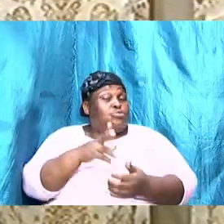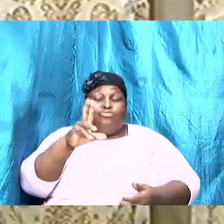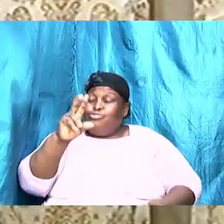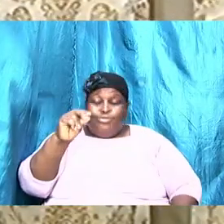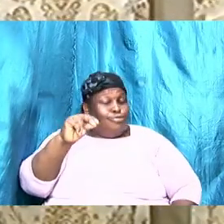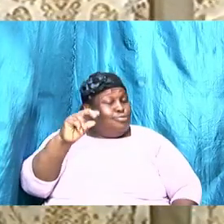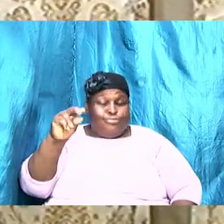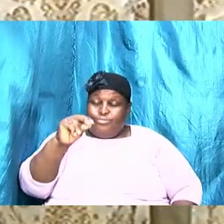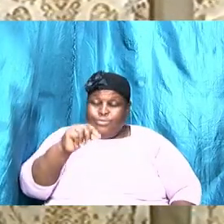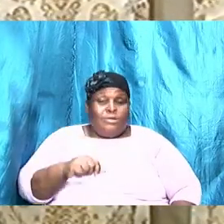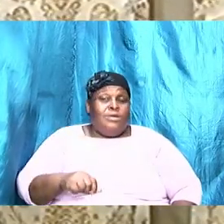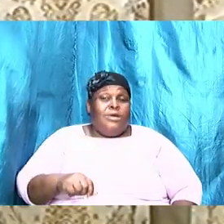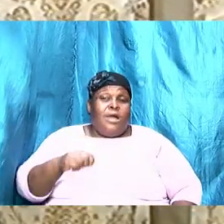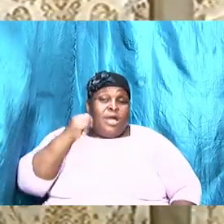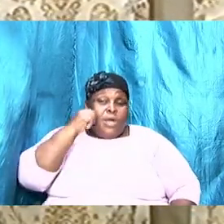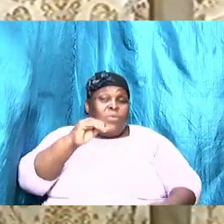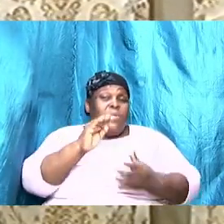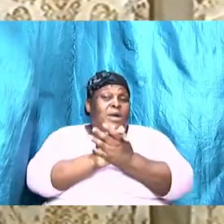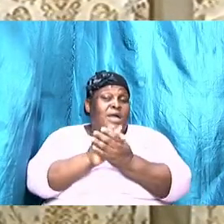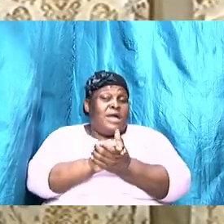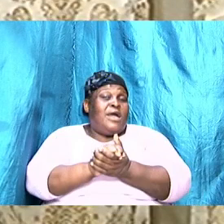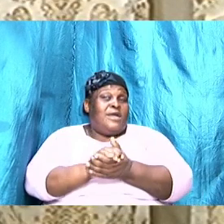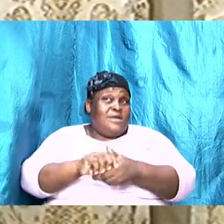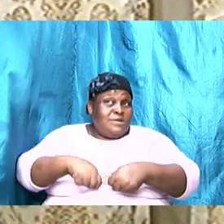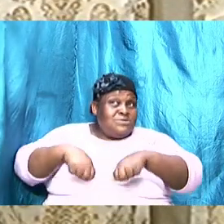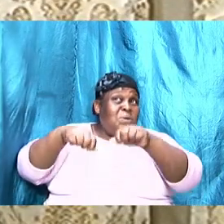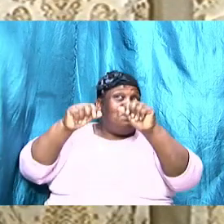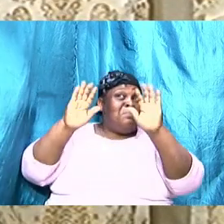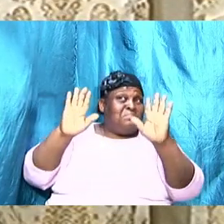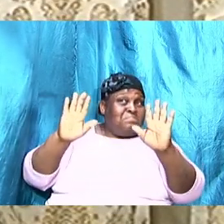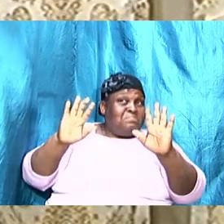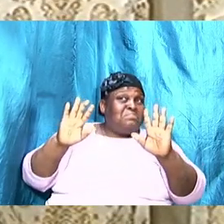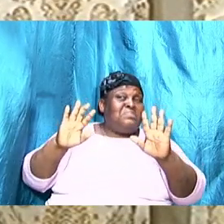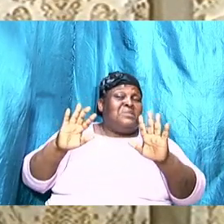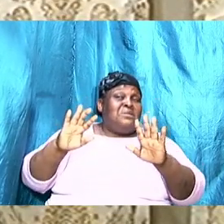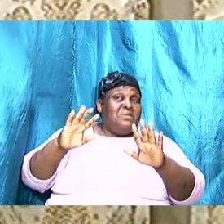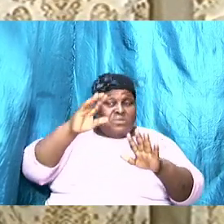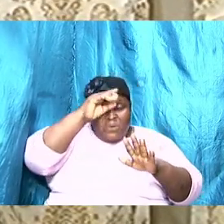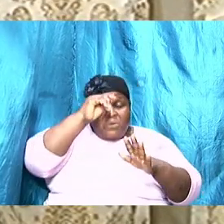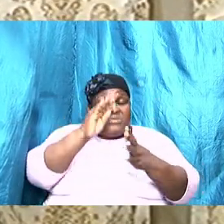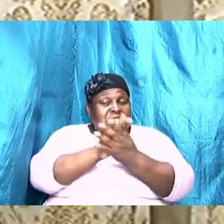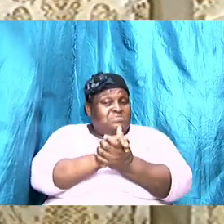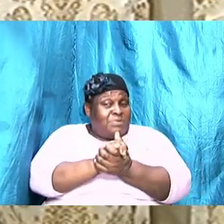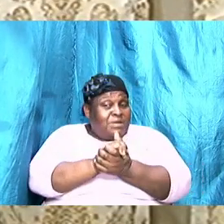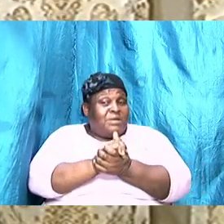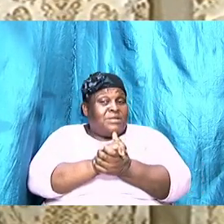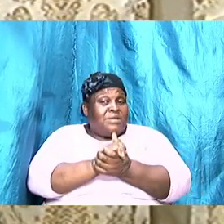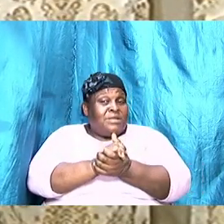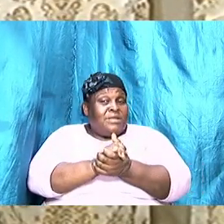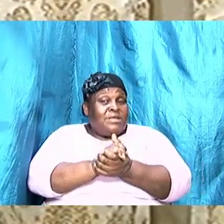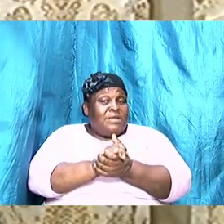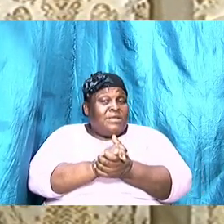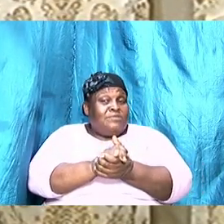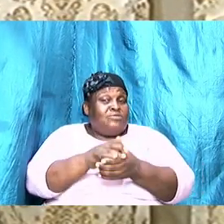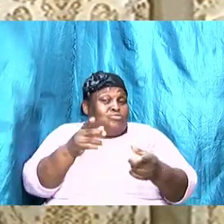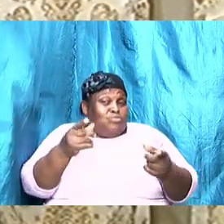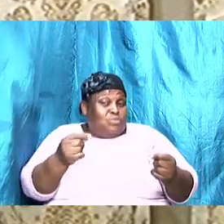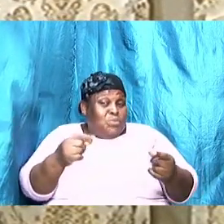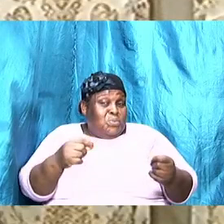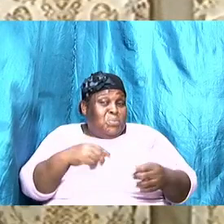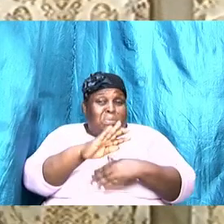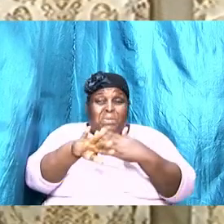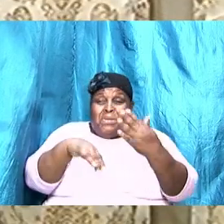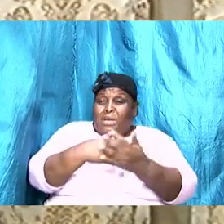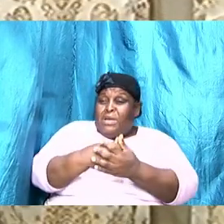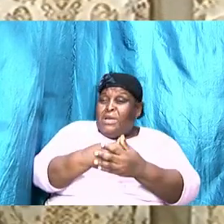nice person. Wives, be in submission to your husbands. Husbands, he picks up this and do that and put